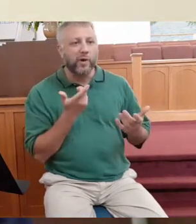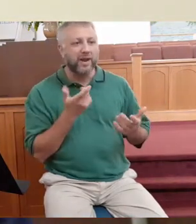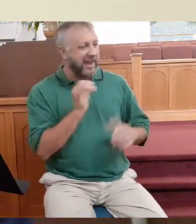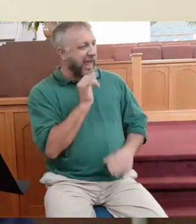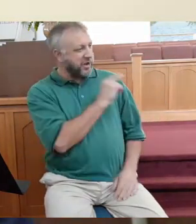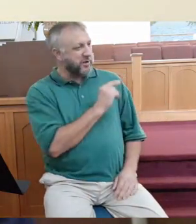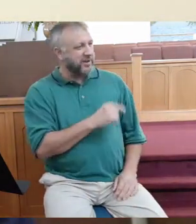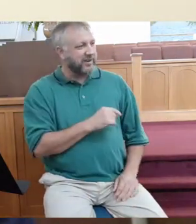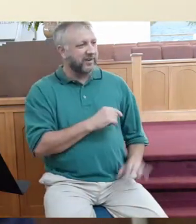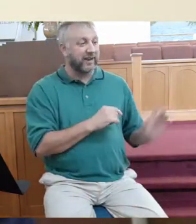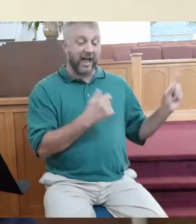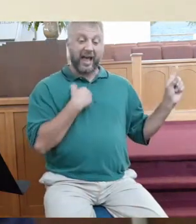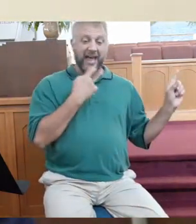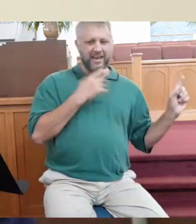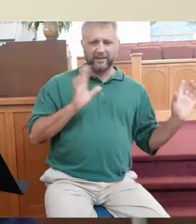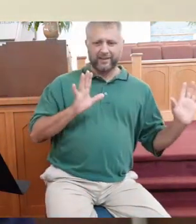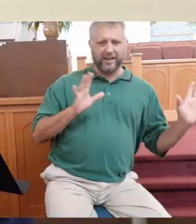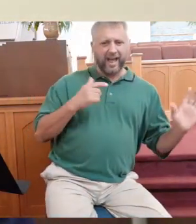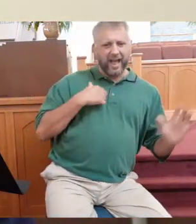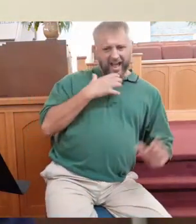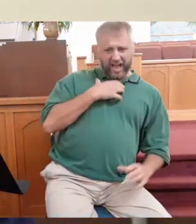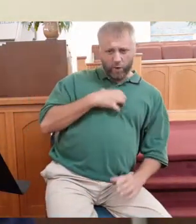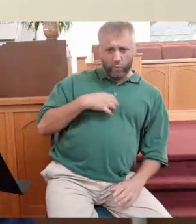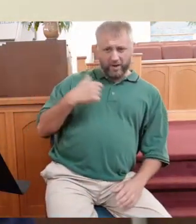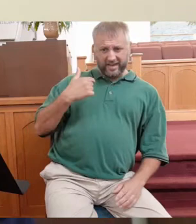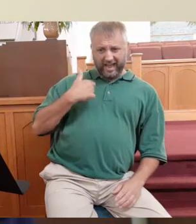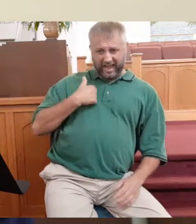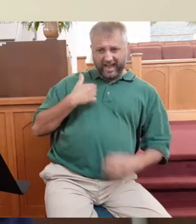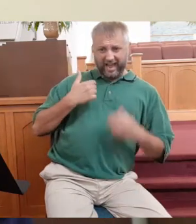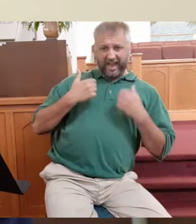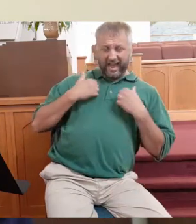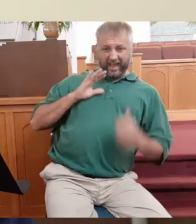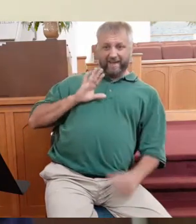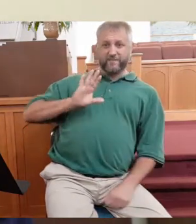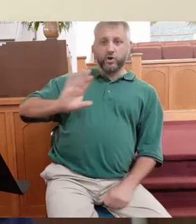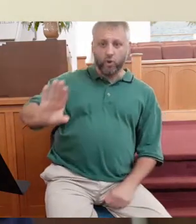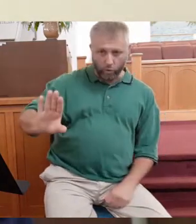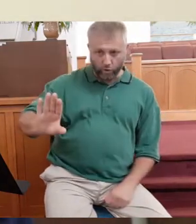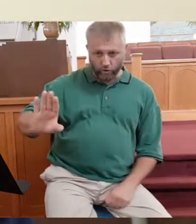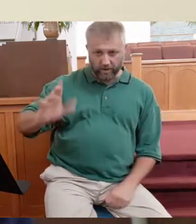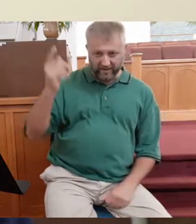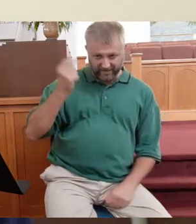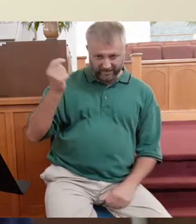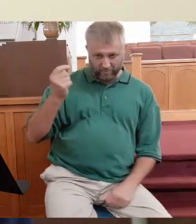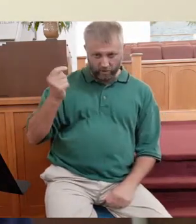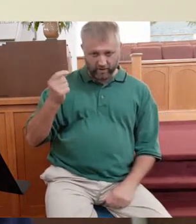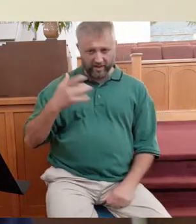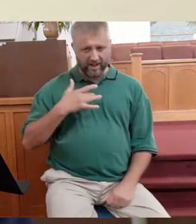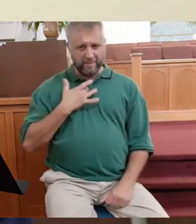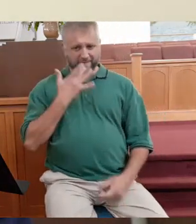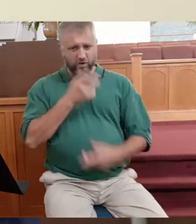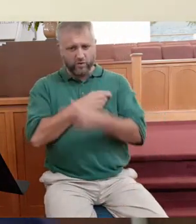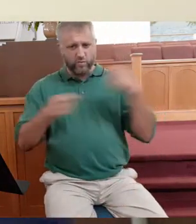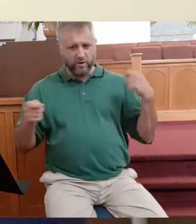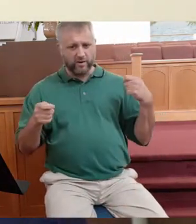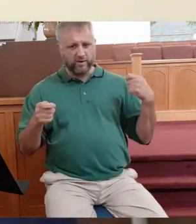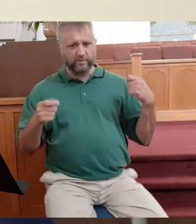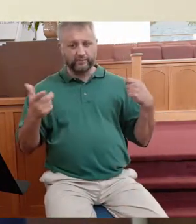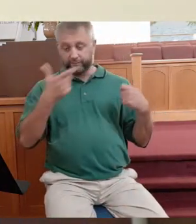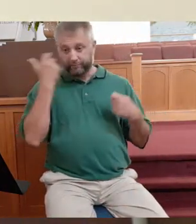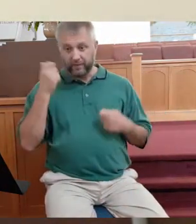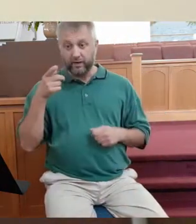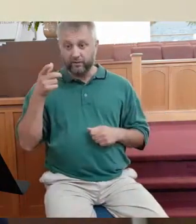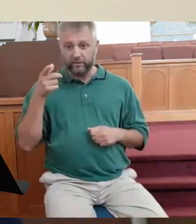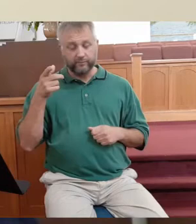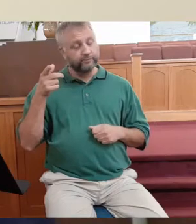her, I wish I had yours. Because I wouldn't want you to have to go through some of the stuff I went through. I wouldn't want you to have to